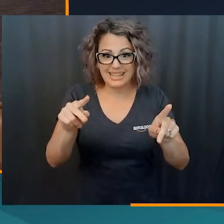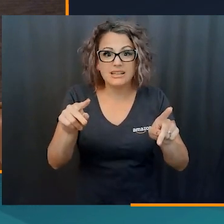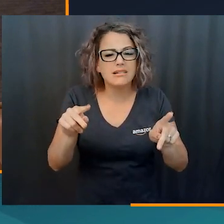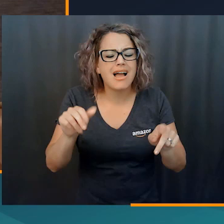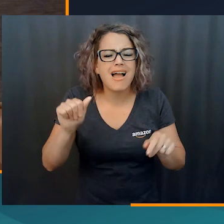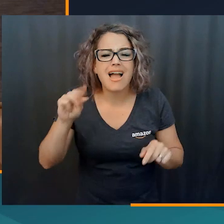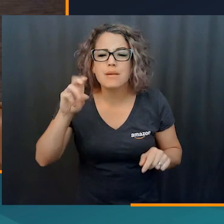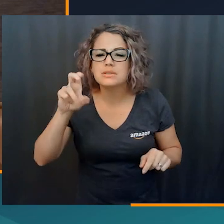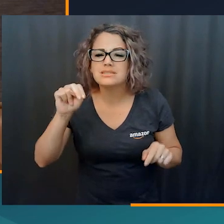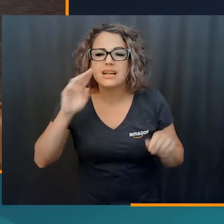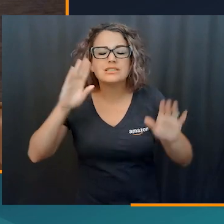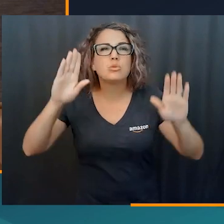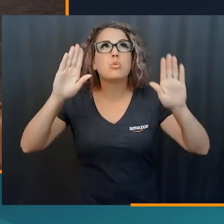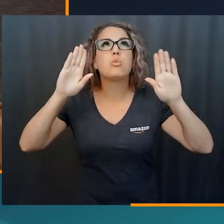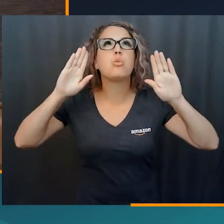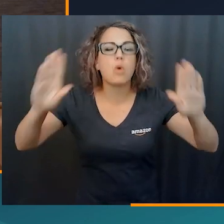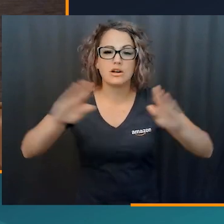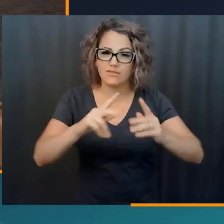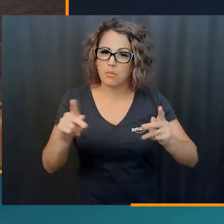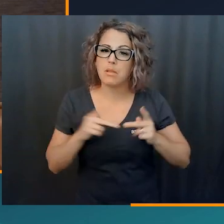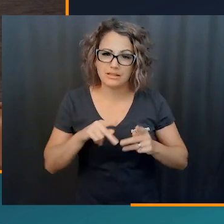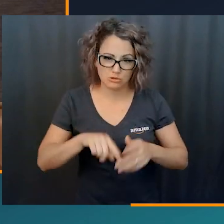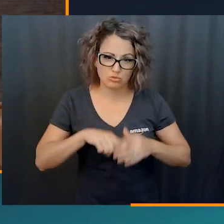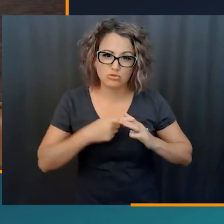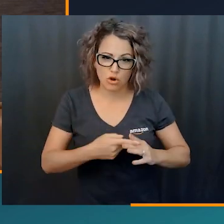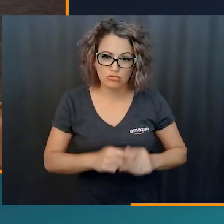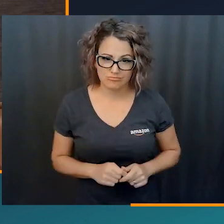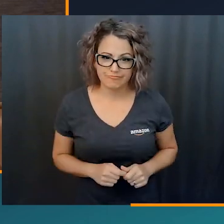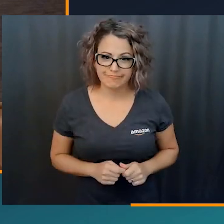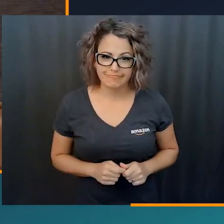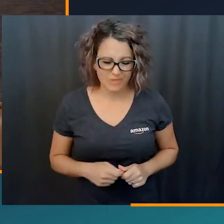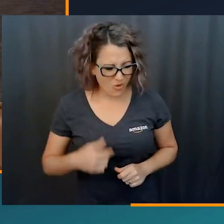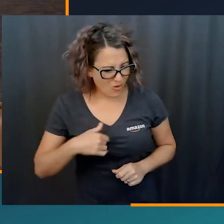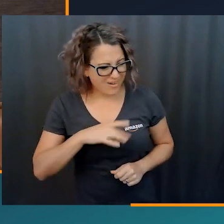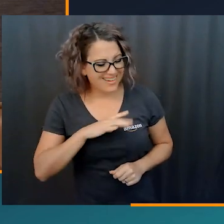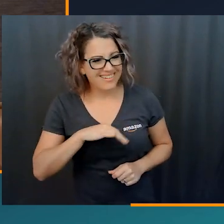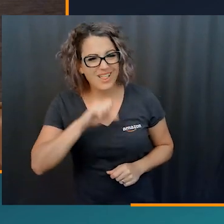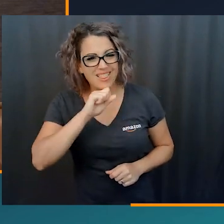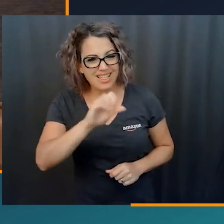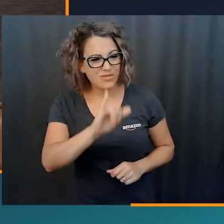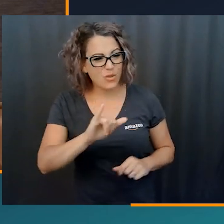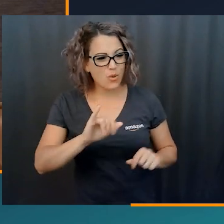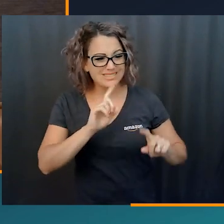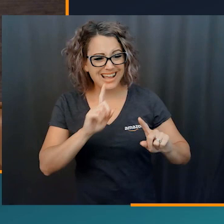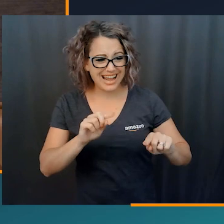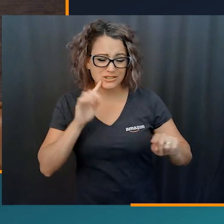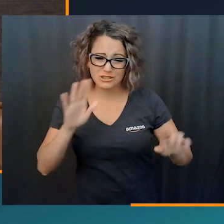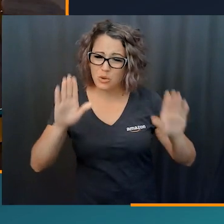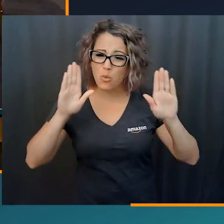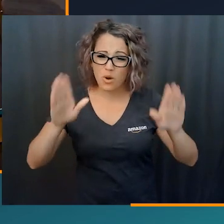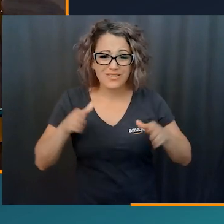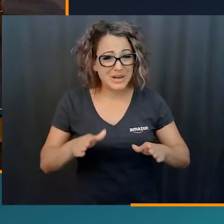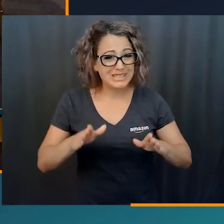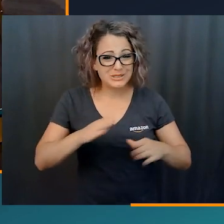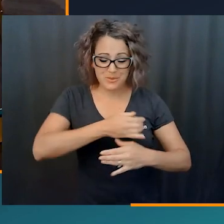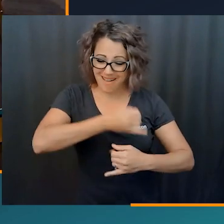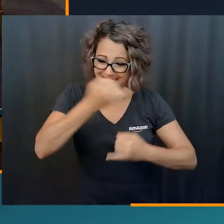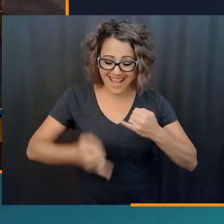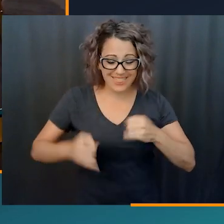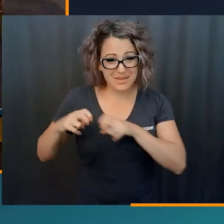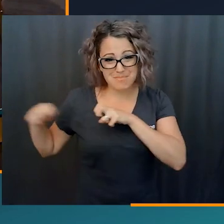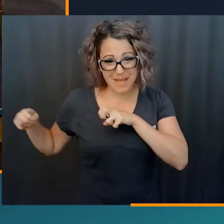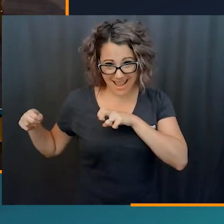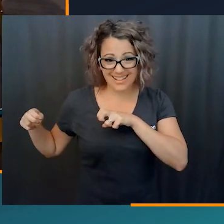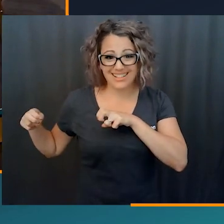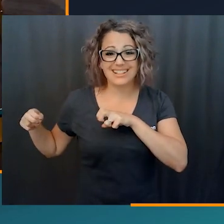an opportunity to get in the door somewhere, Amazon is a great place to start. I love all of those answers